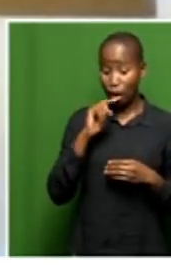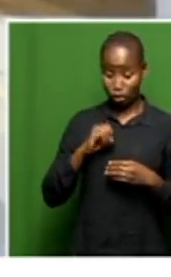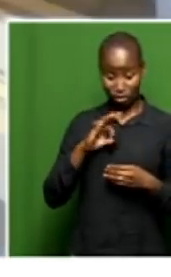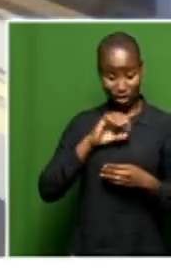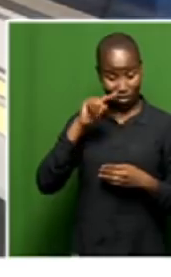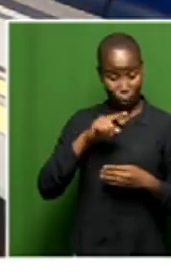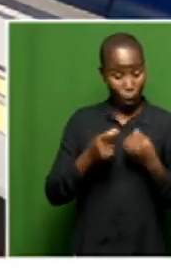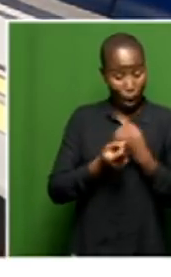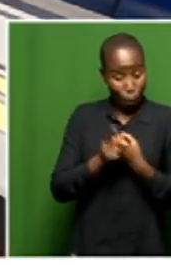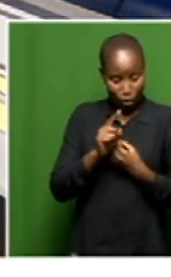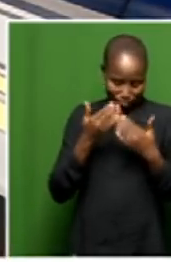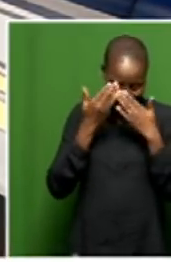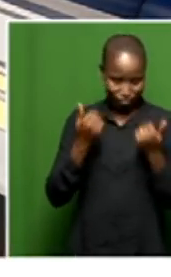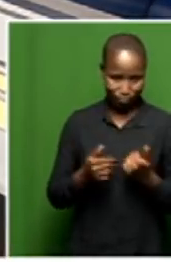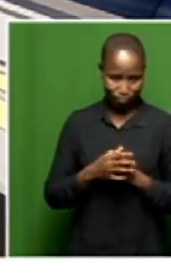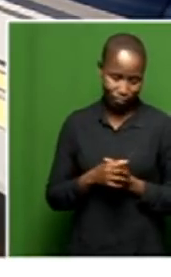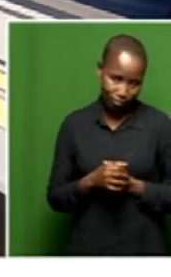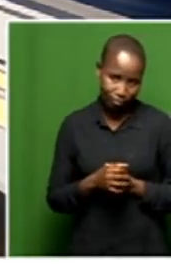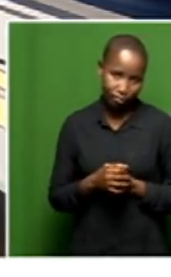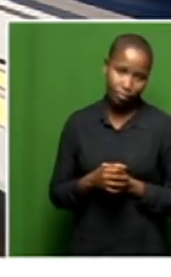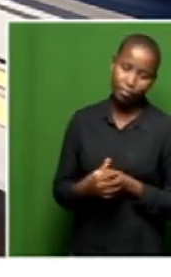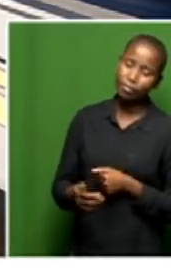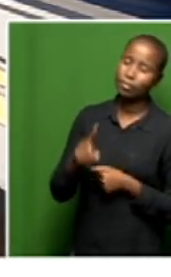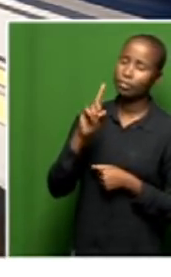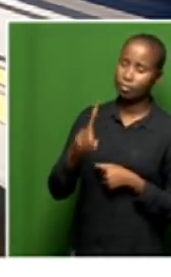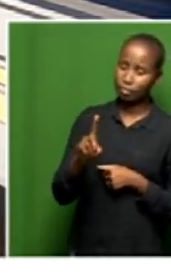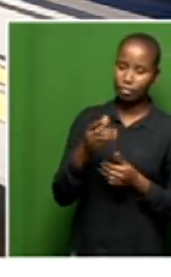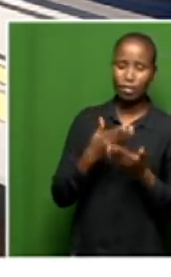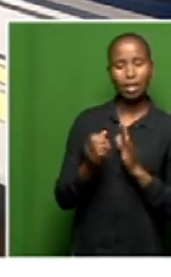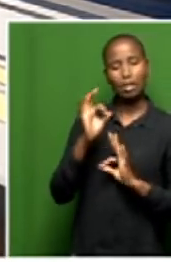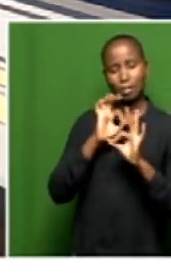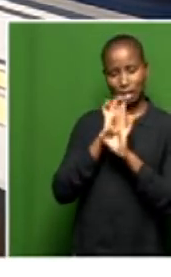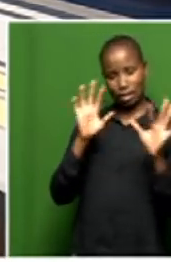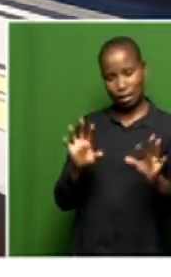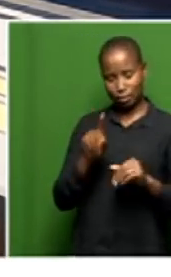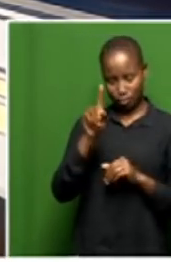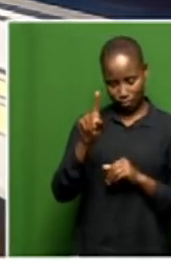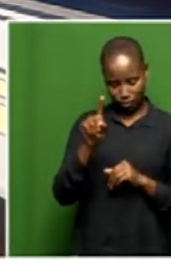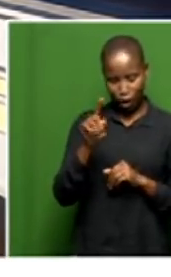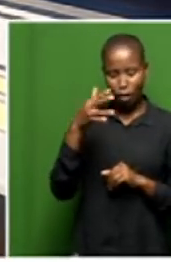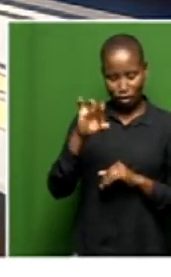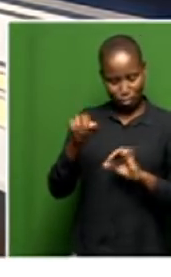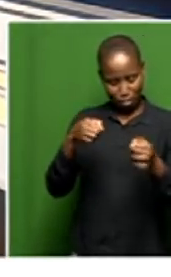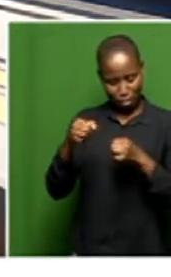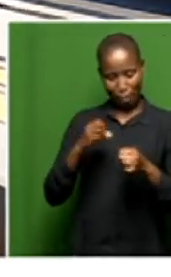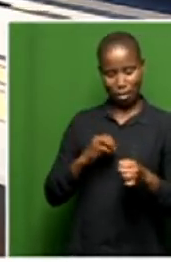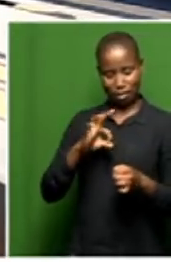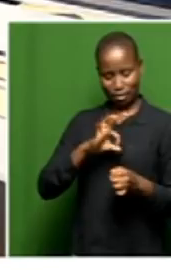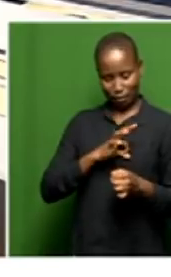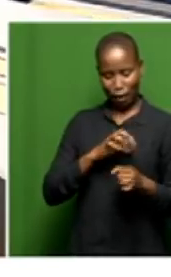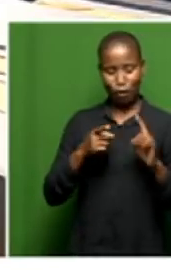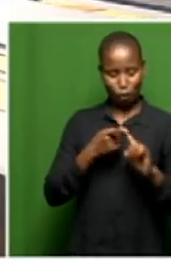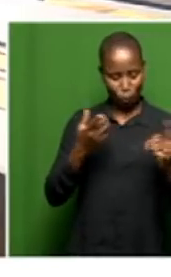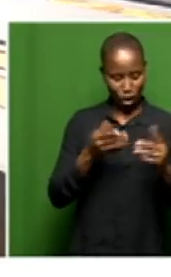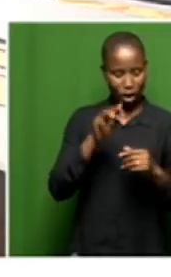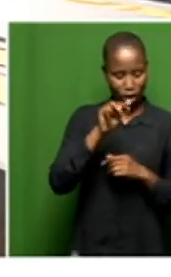understand this. So the people who were employed to work at the Muslakeng home are